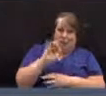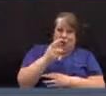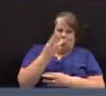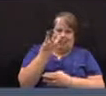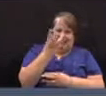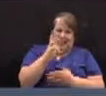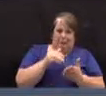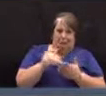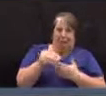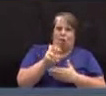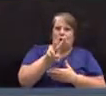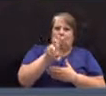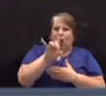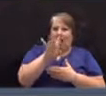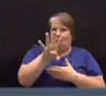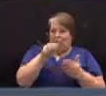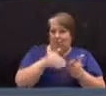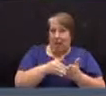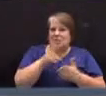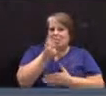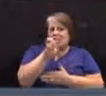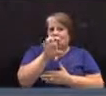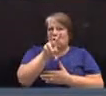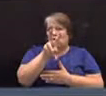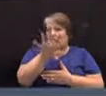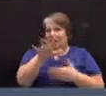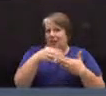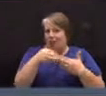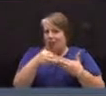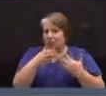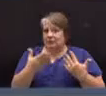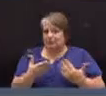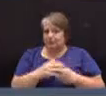,284,625.